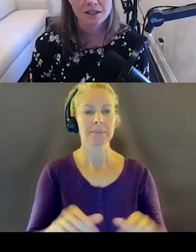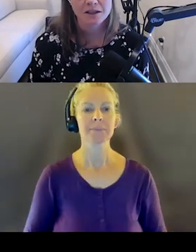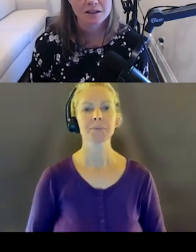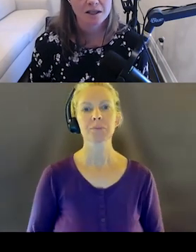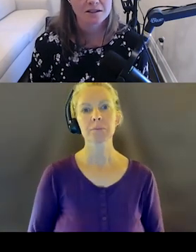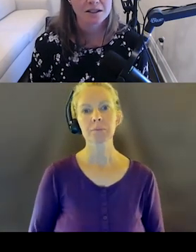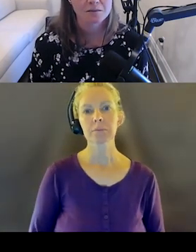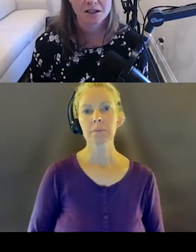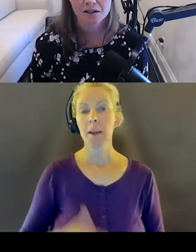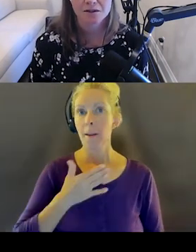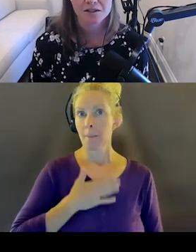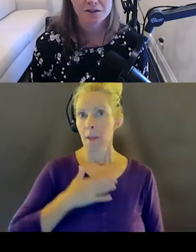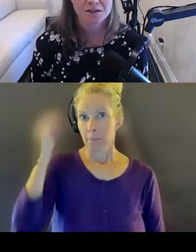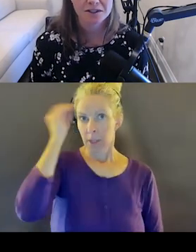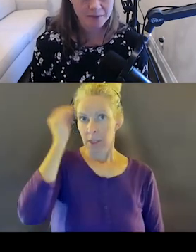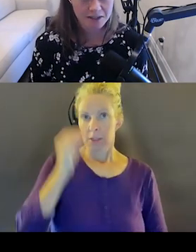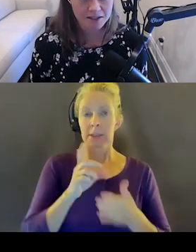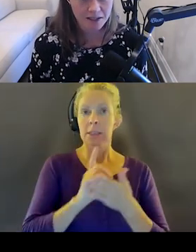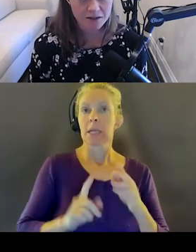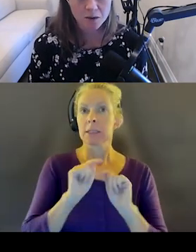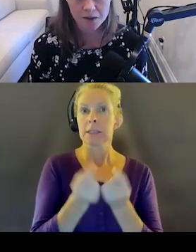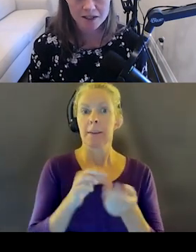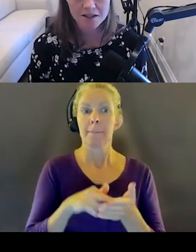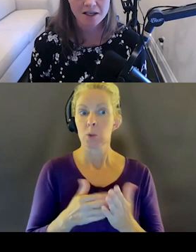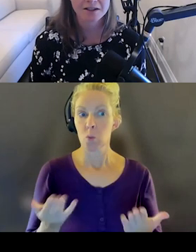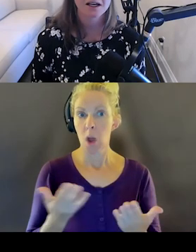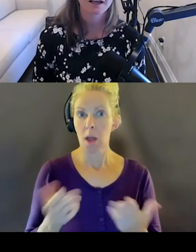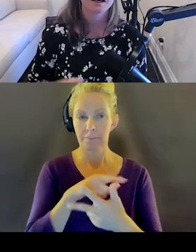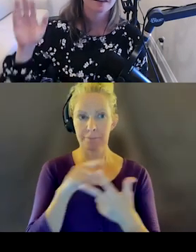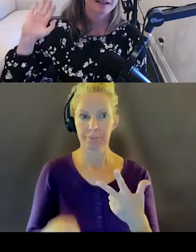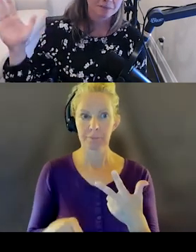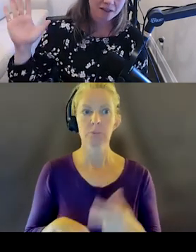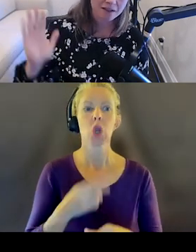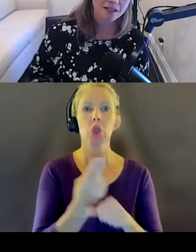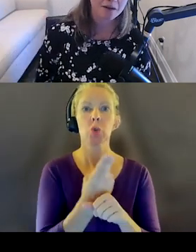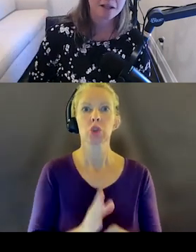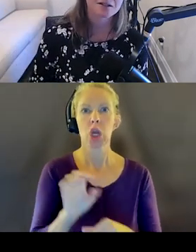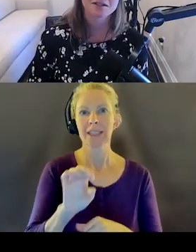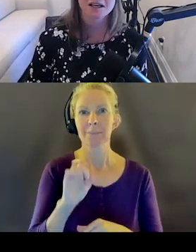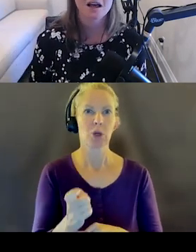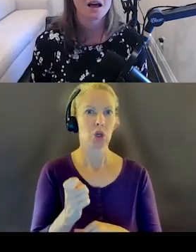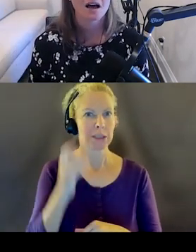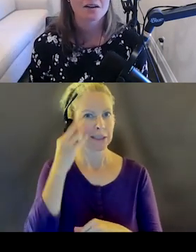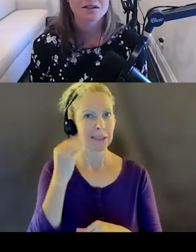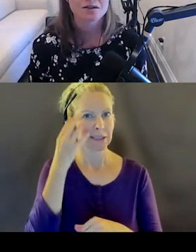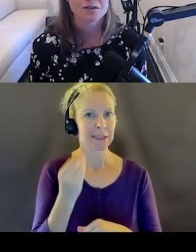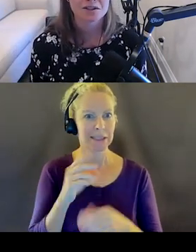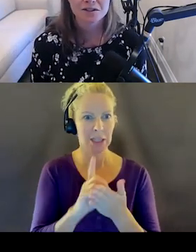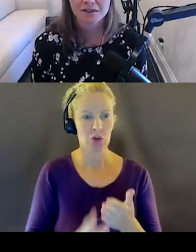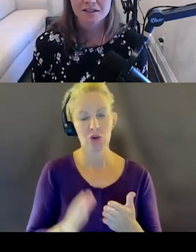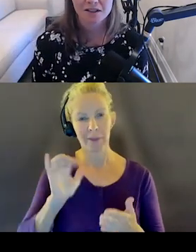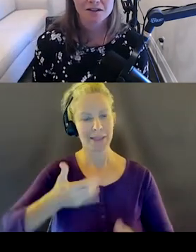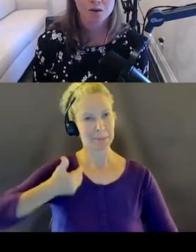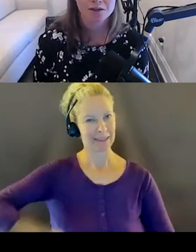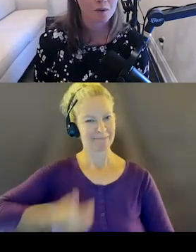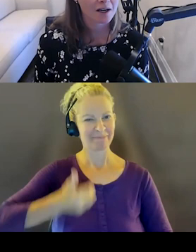in my opinion, the design team includes a user experience designer or UX designer. Again, that's me. That's how I associate. There's also user